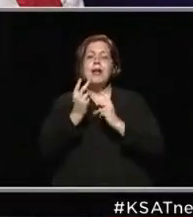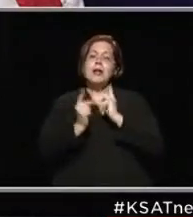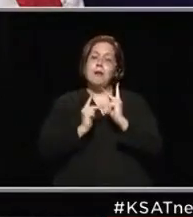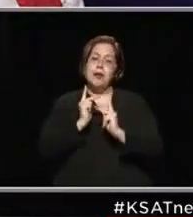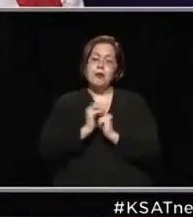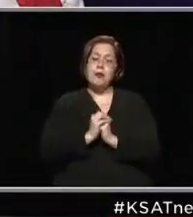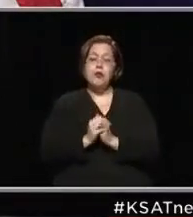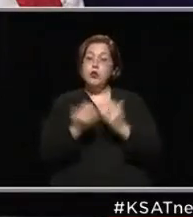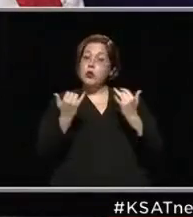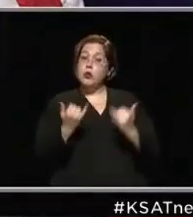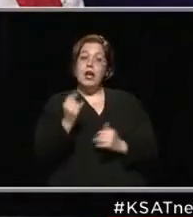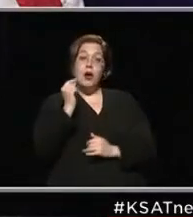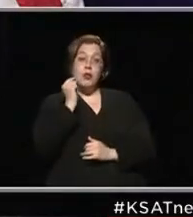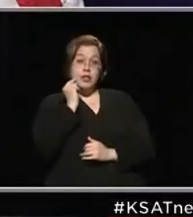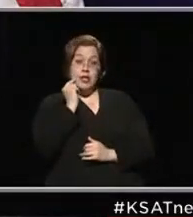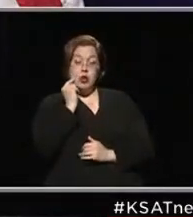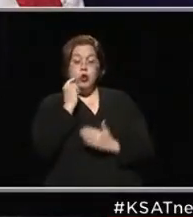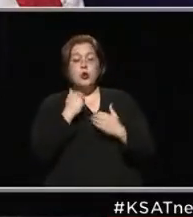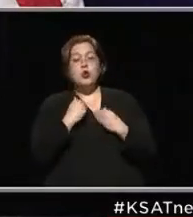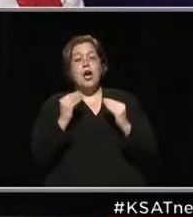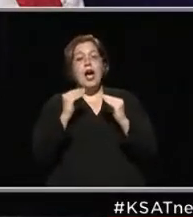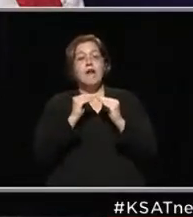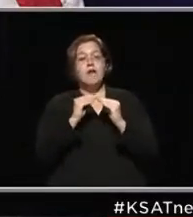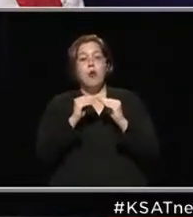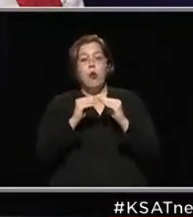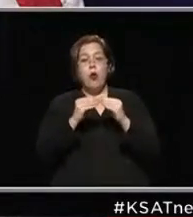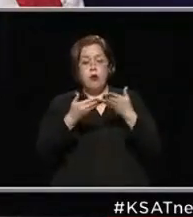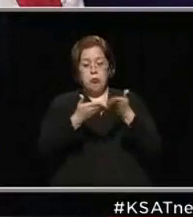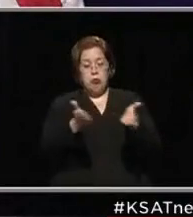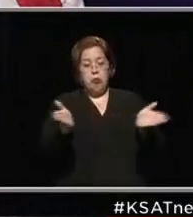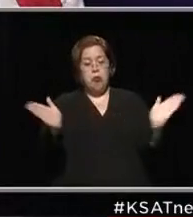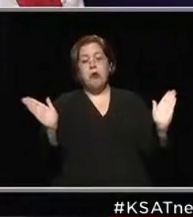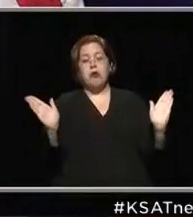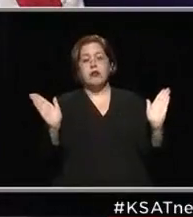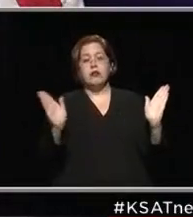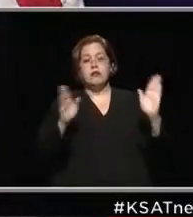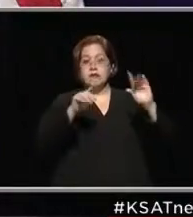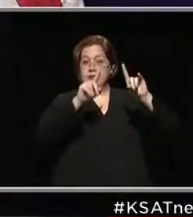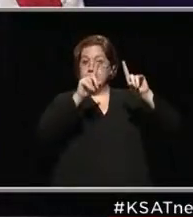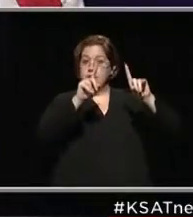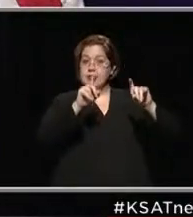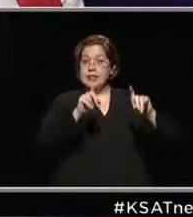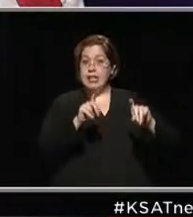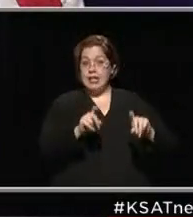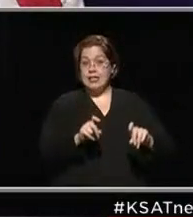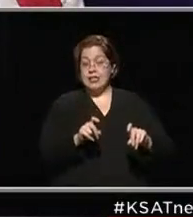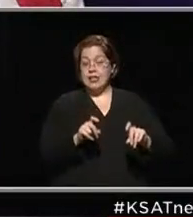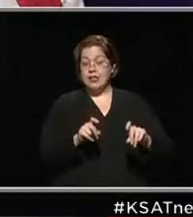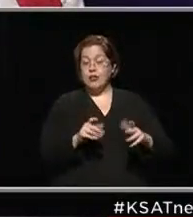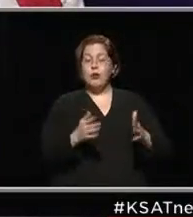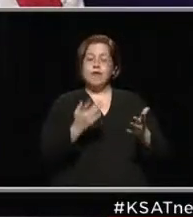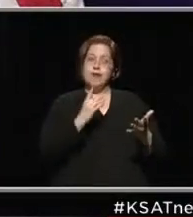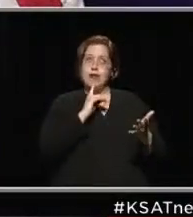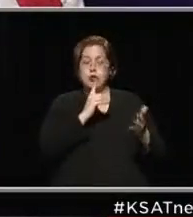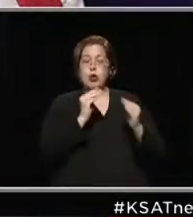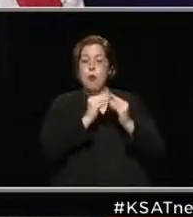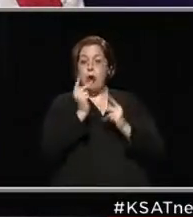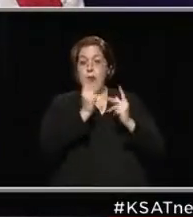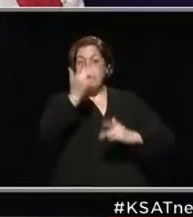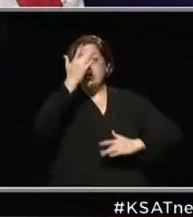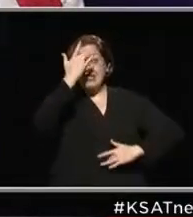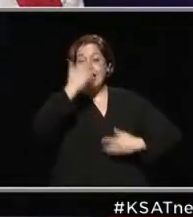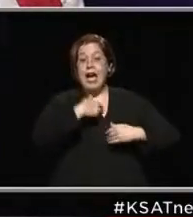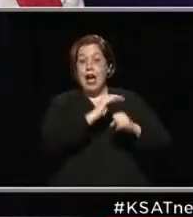now in San Antonio, as we have more widespread prevalence of COVID-19, it is,